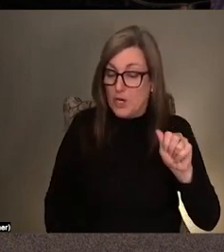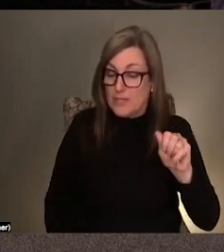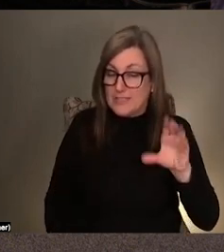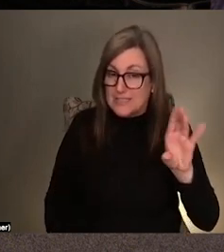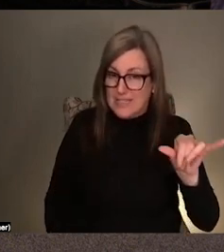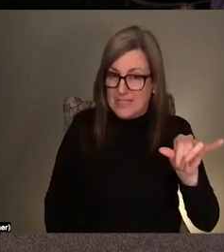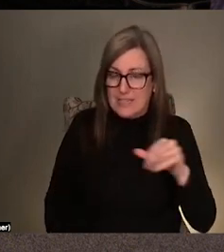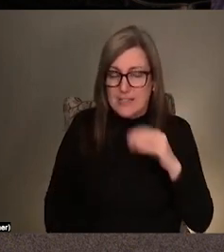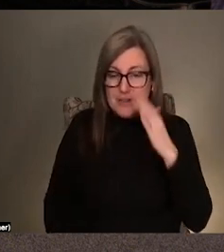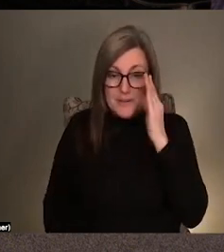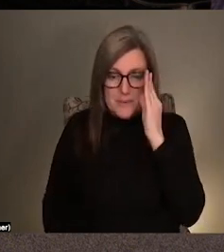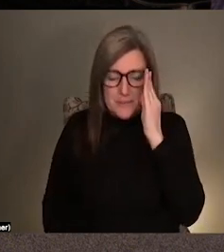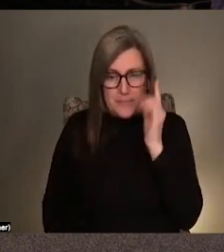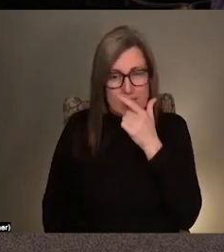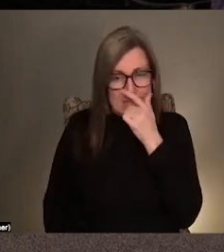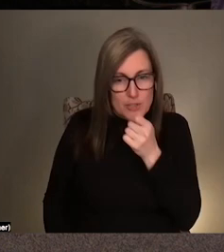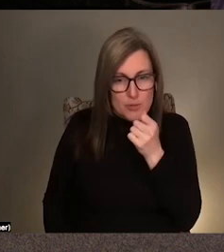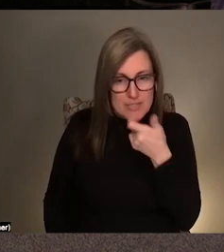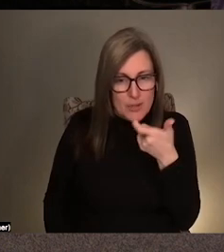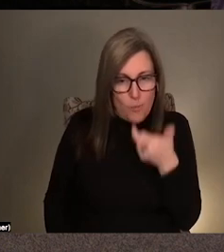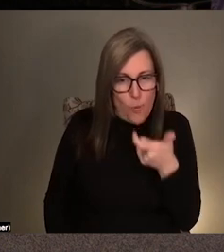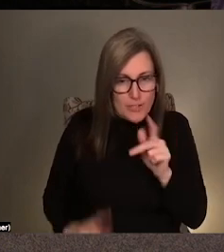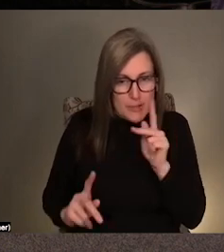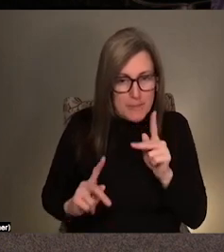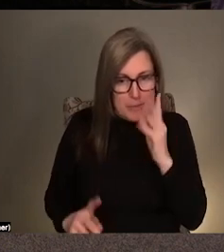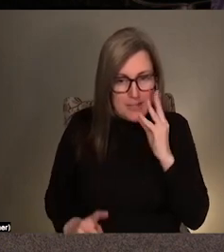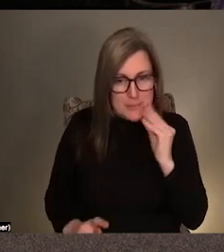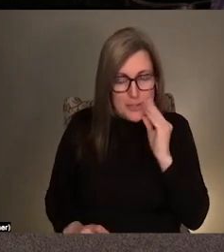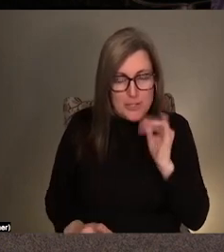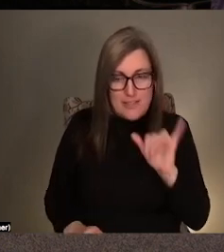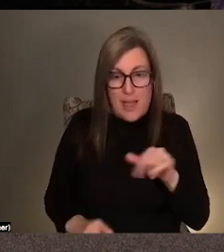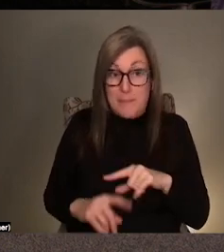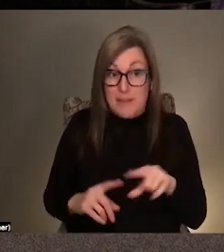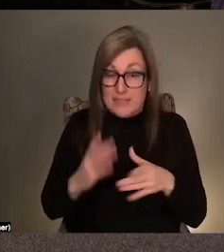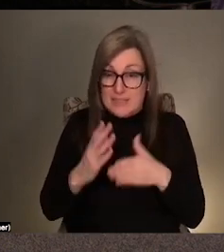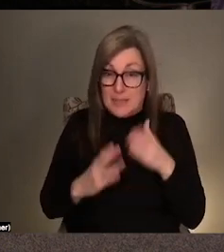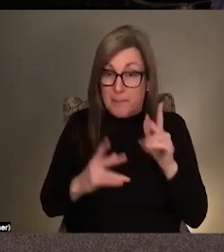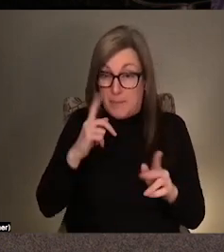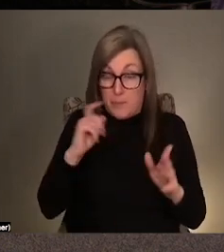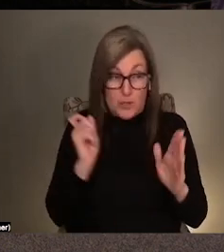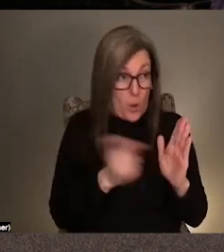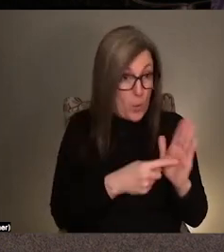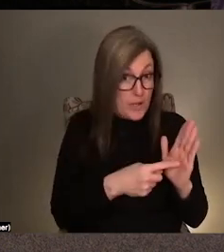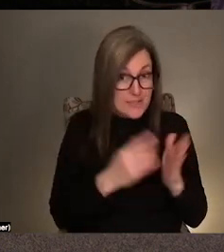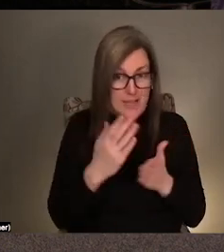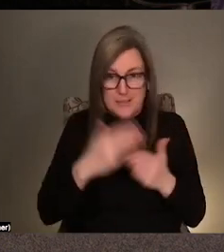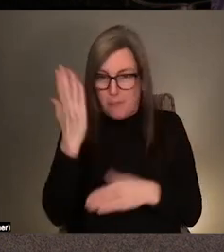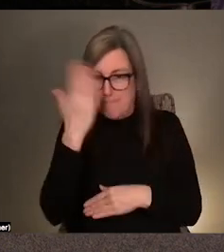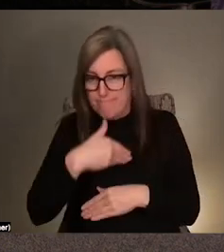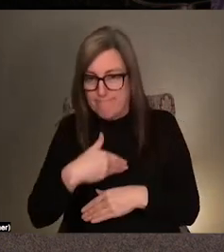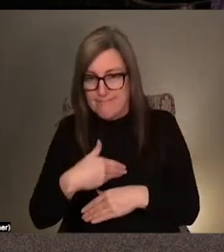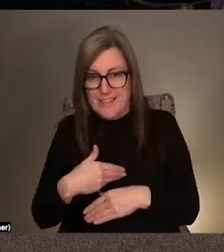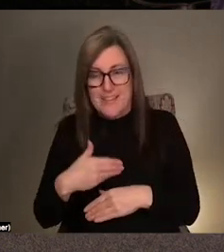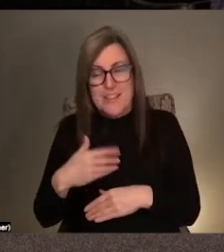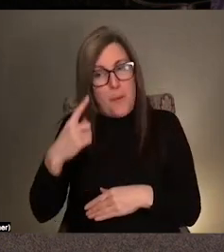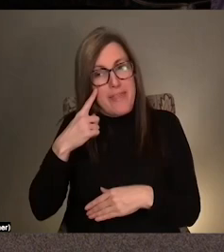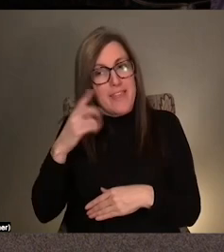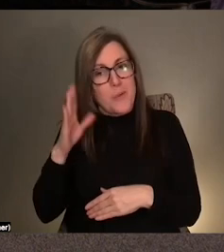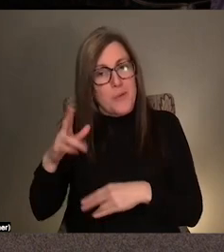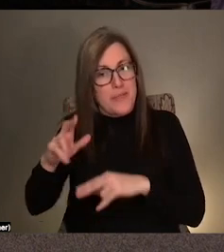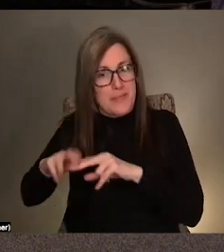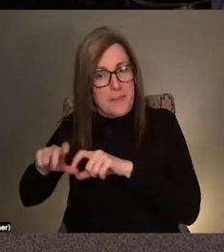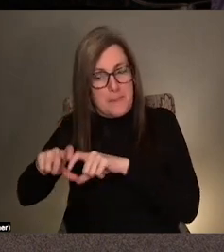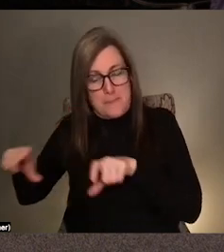Which it's been interesting watching people experience it because some people notice it and some people do not and it will be the same I think with the bench with the